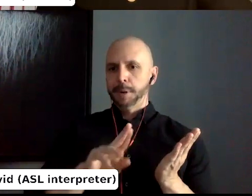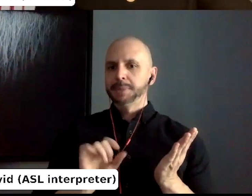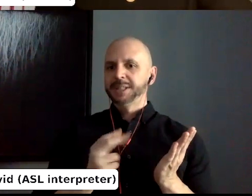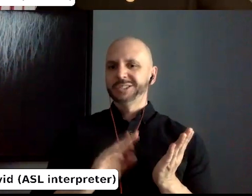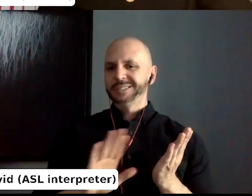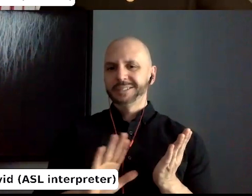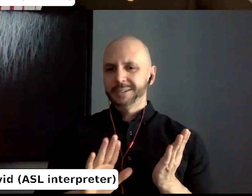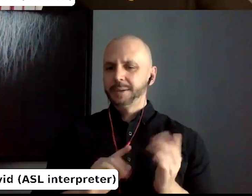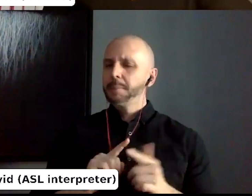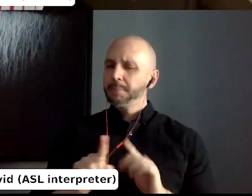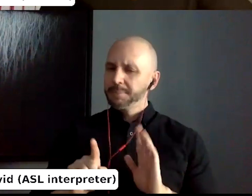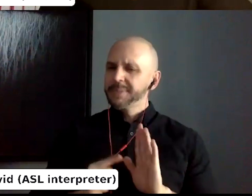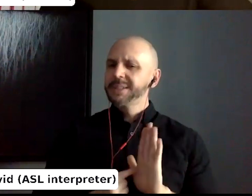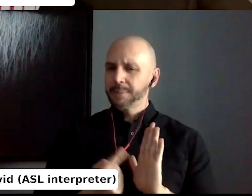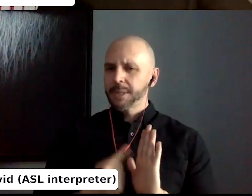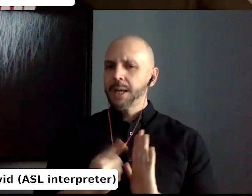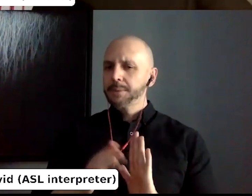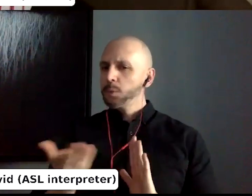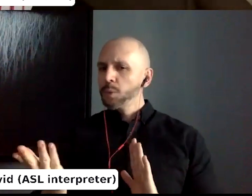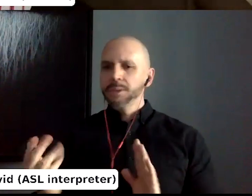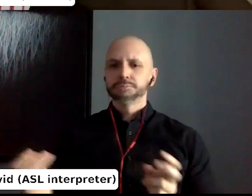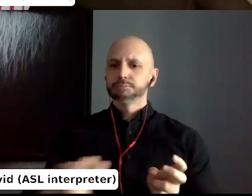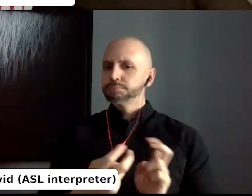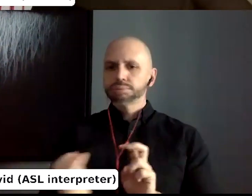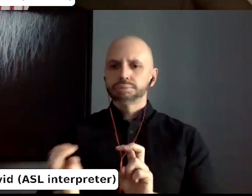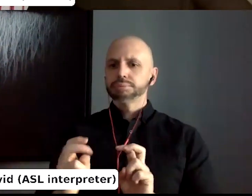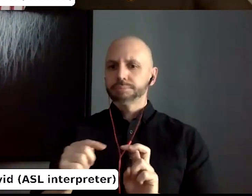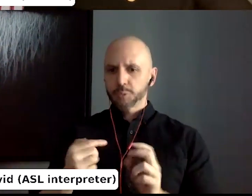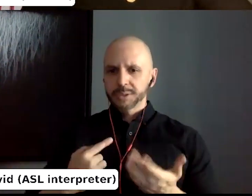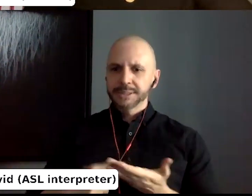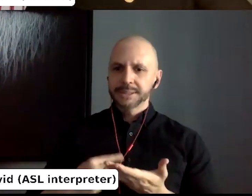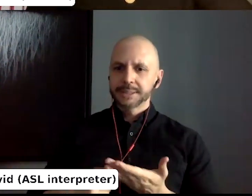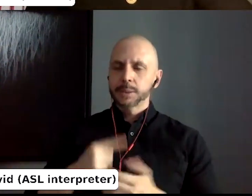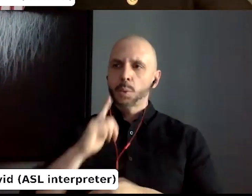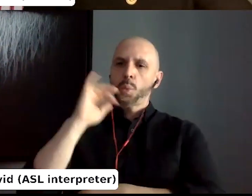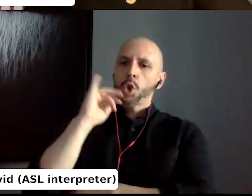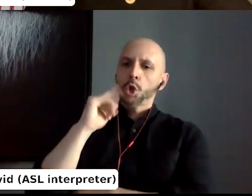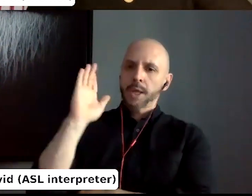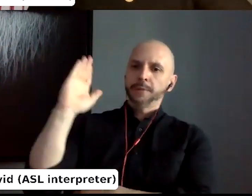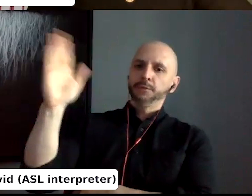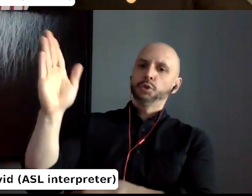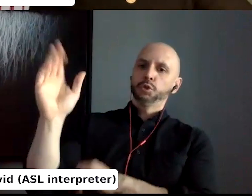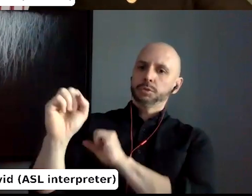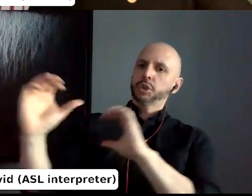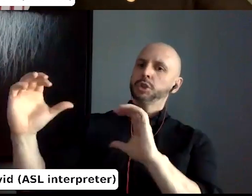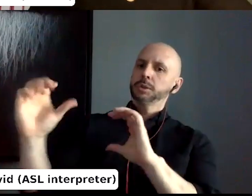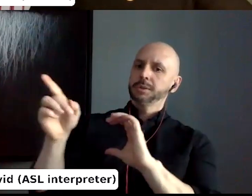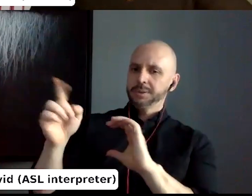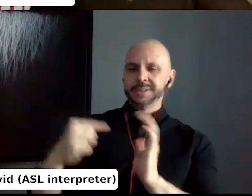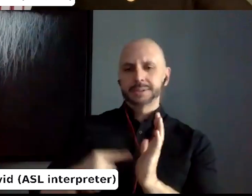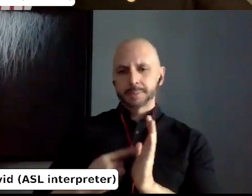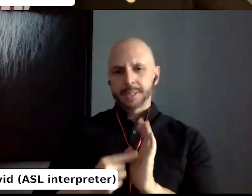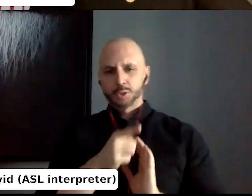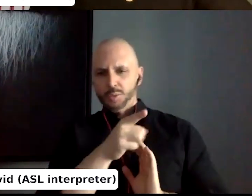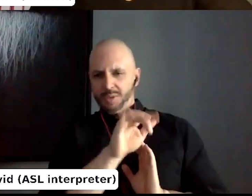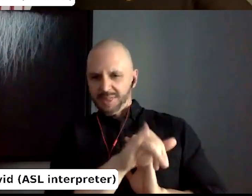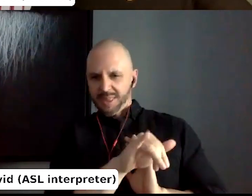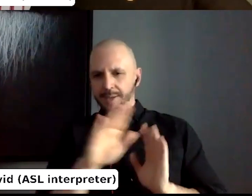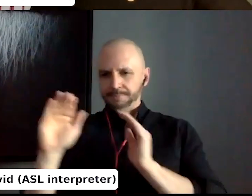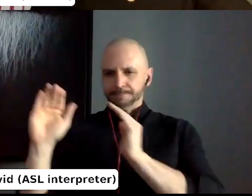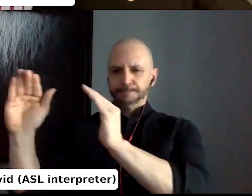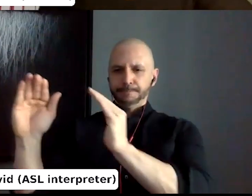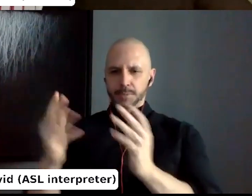really explicitly, um, talk about it. But as the contributions started pouring in, I was just super